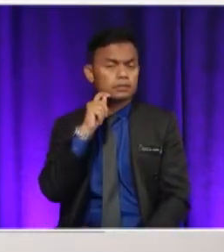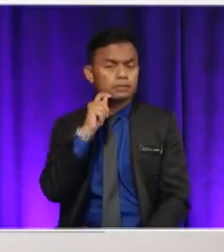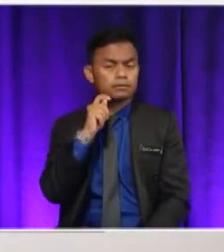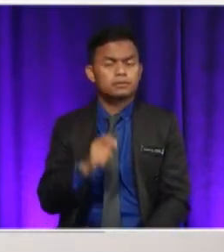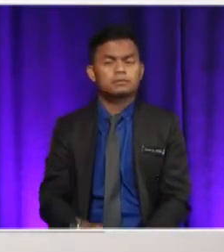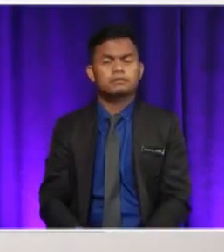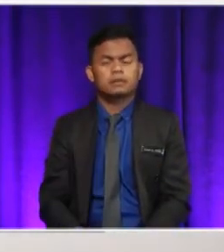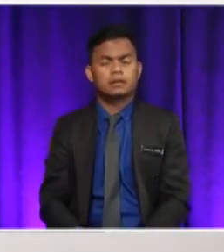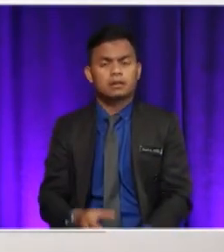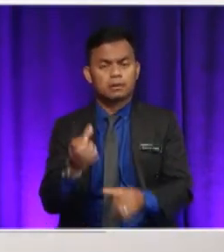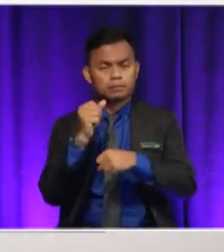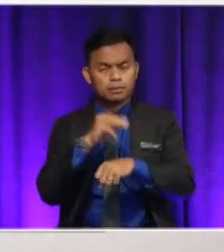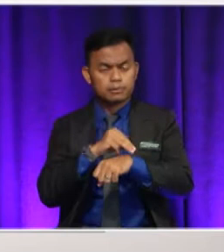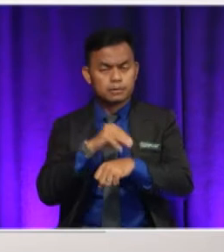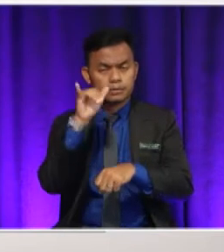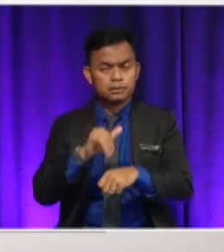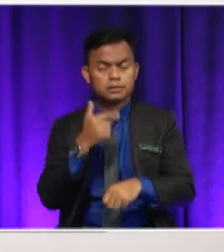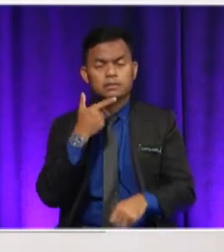longer than what he expected.